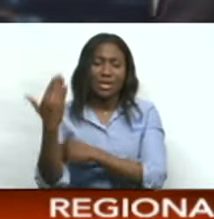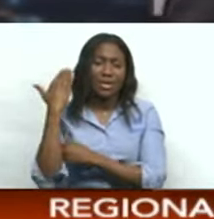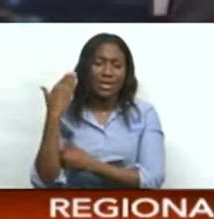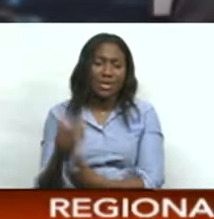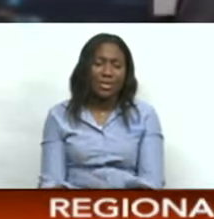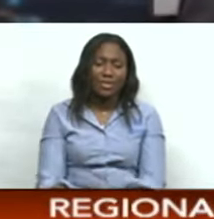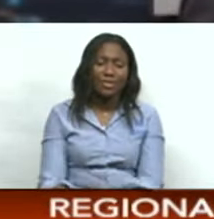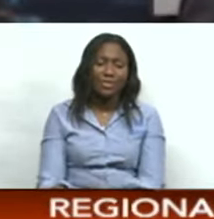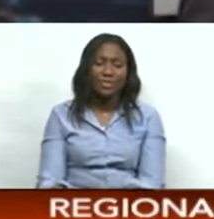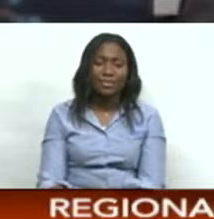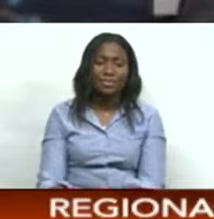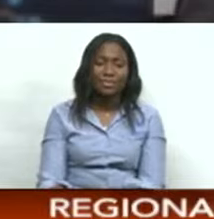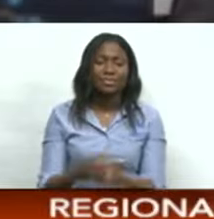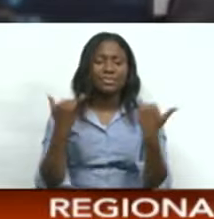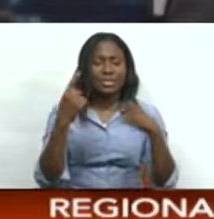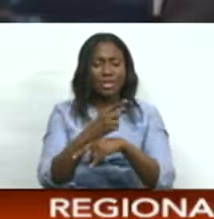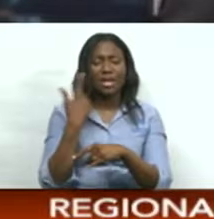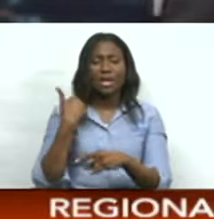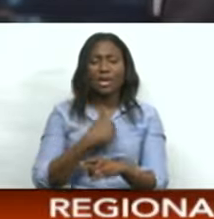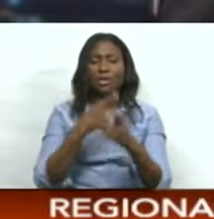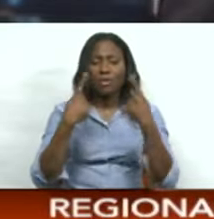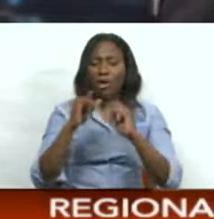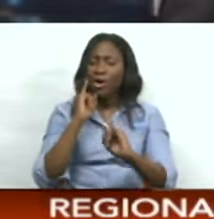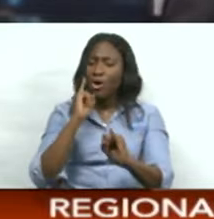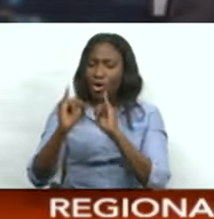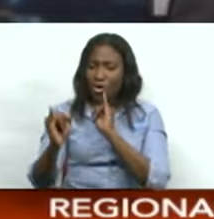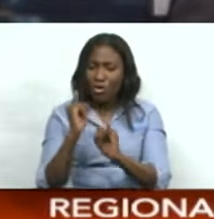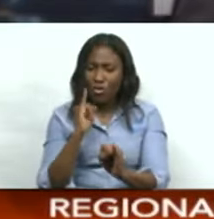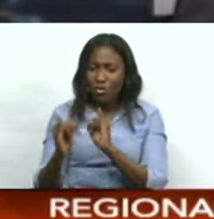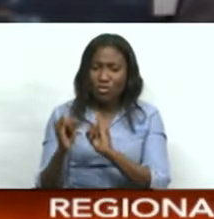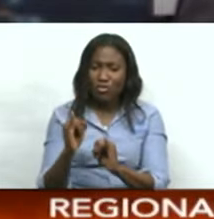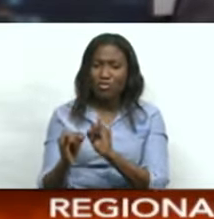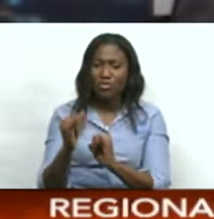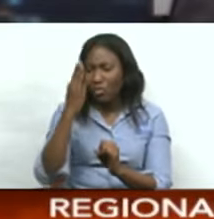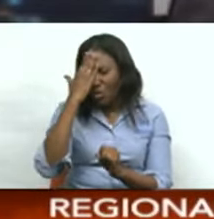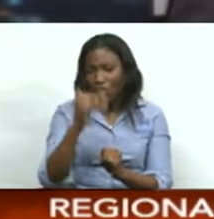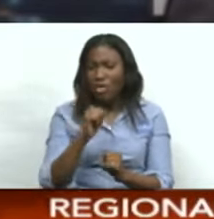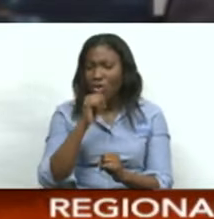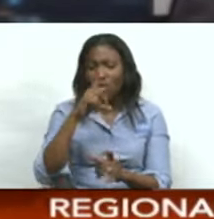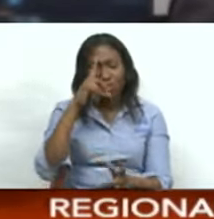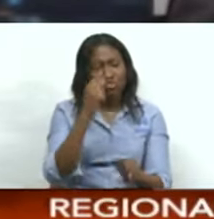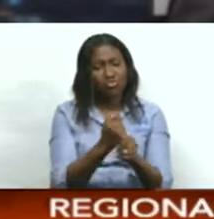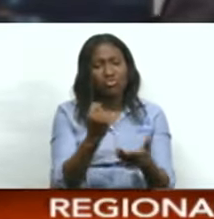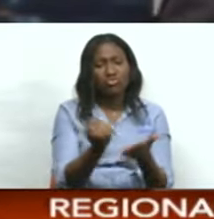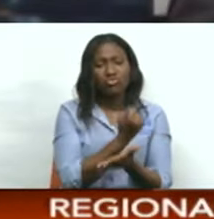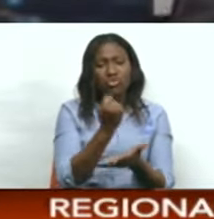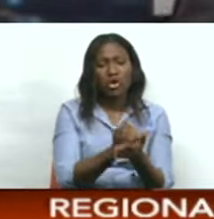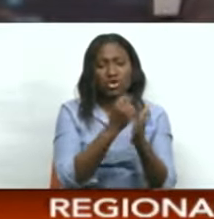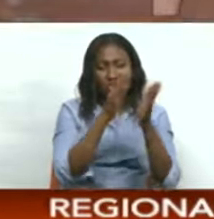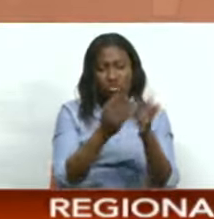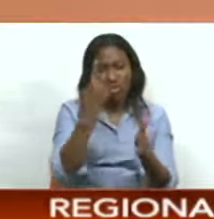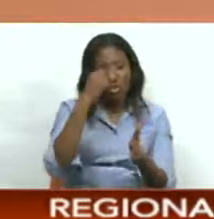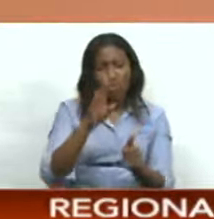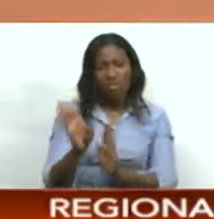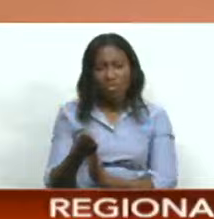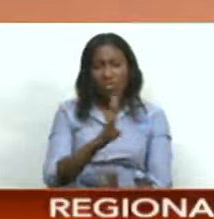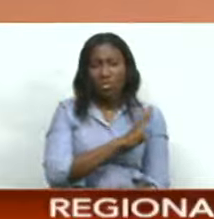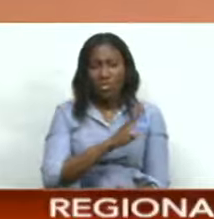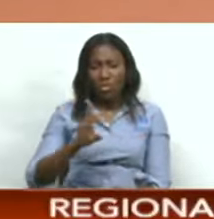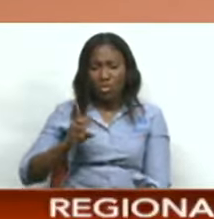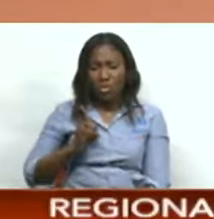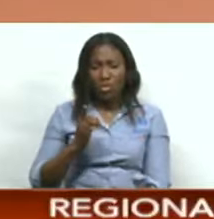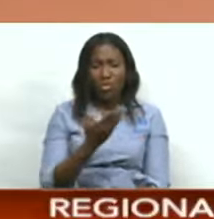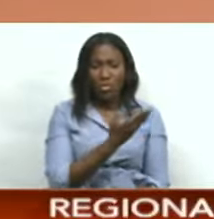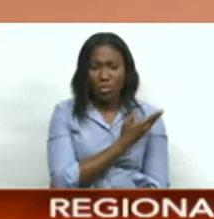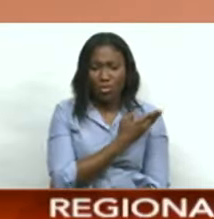Contacted today for comments surrounding the outcome of the vote of no confidence against former Treasurer Kiswa Chaitu, Trinidad and Tobago